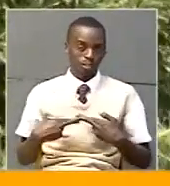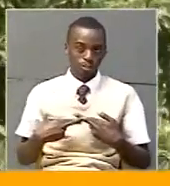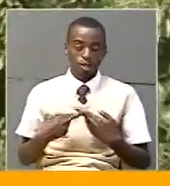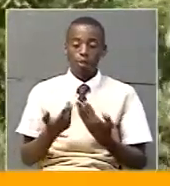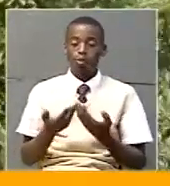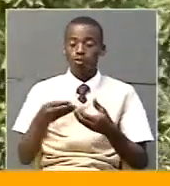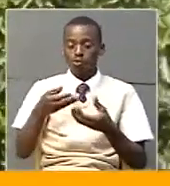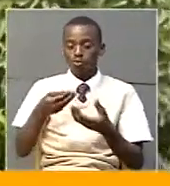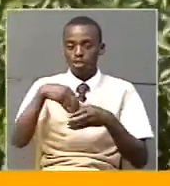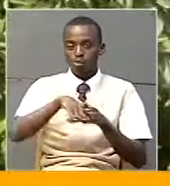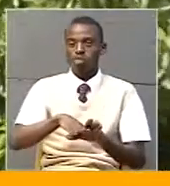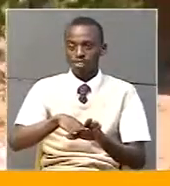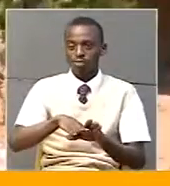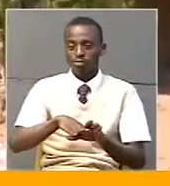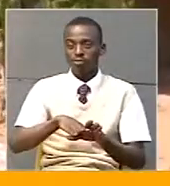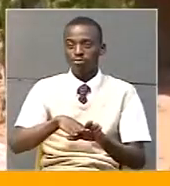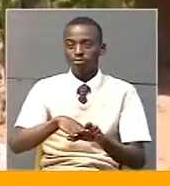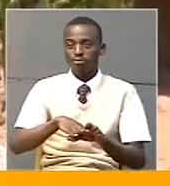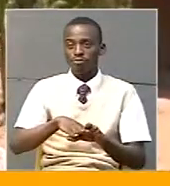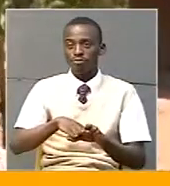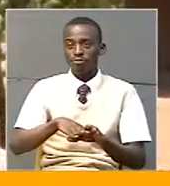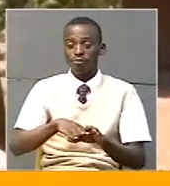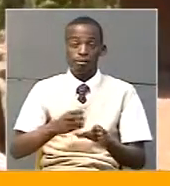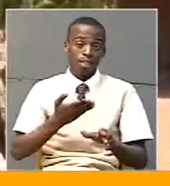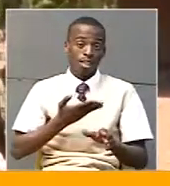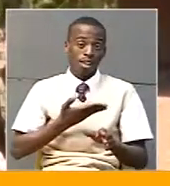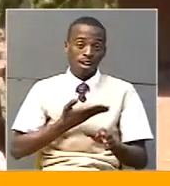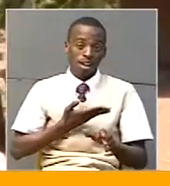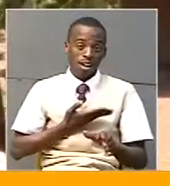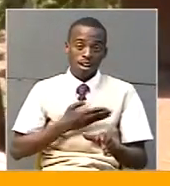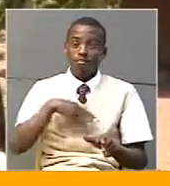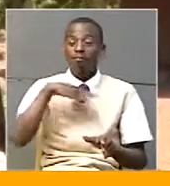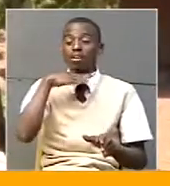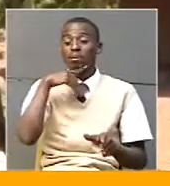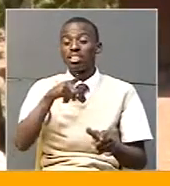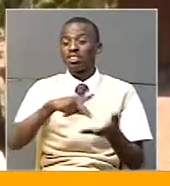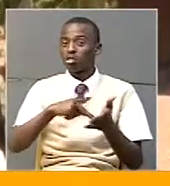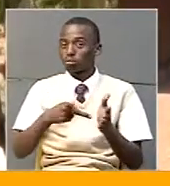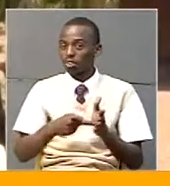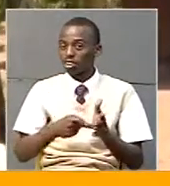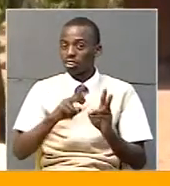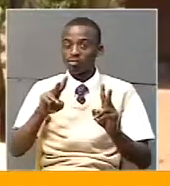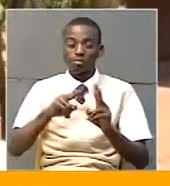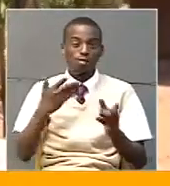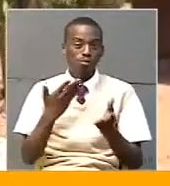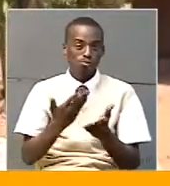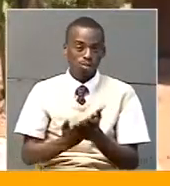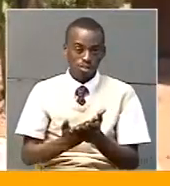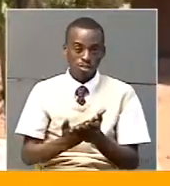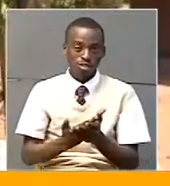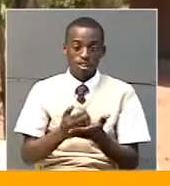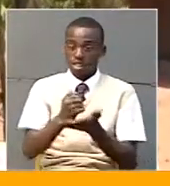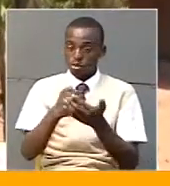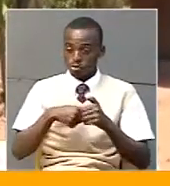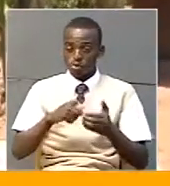inclusive, sustainable new communities. I have completed nothing, but this project is now helping my children for